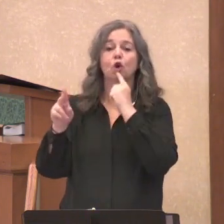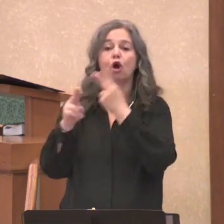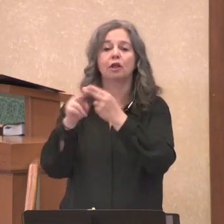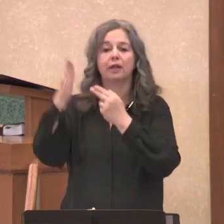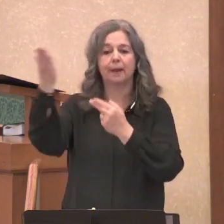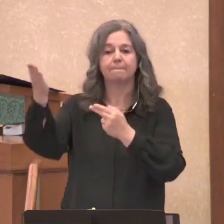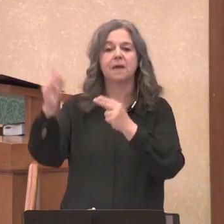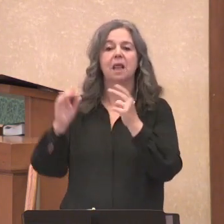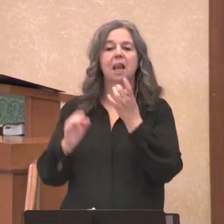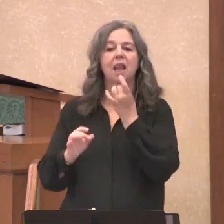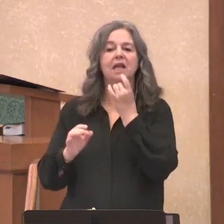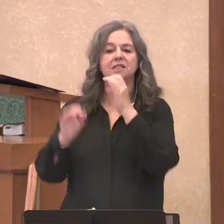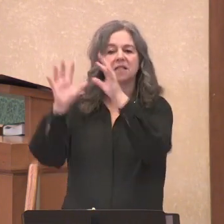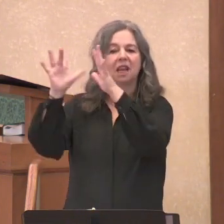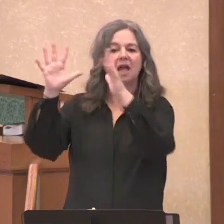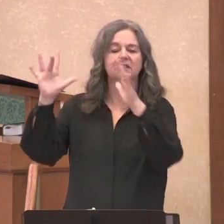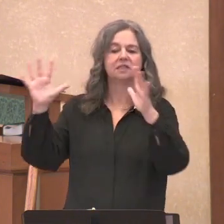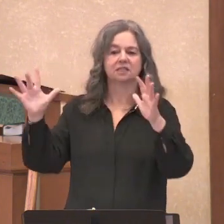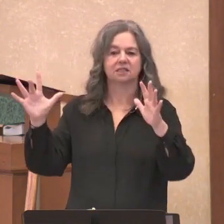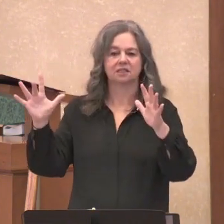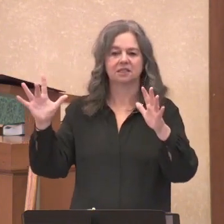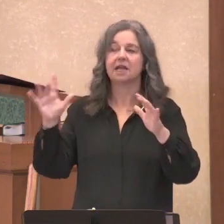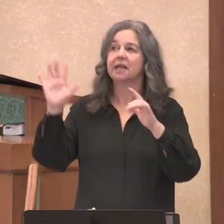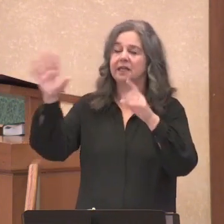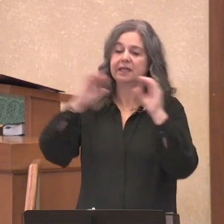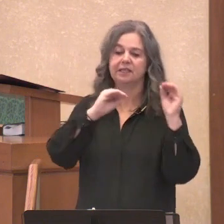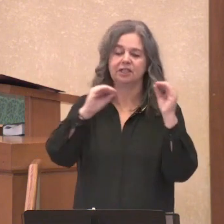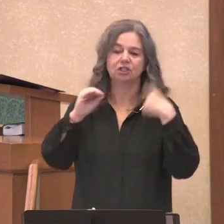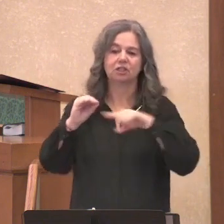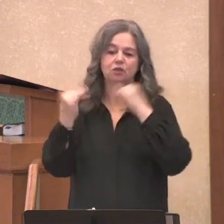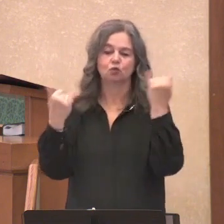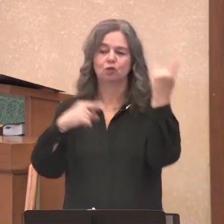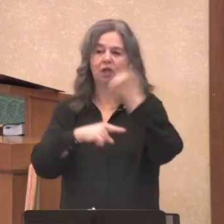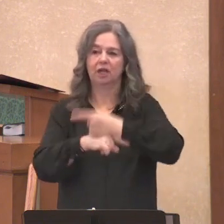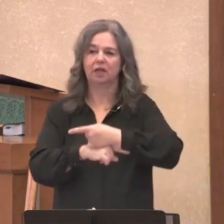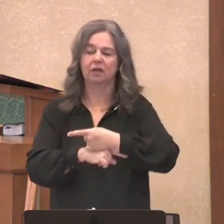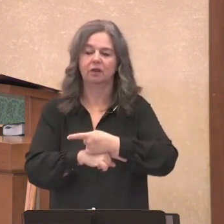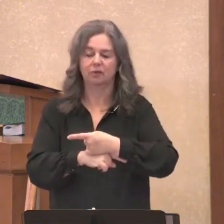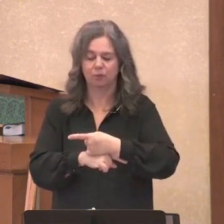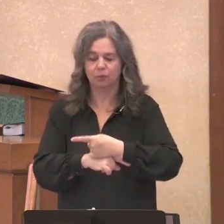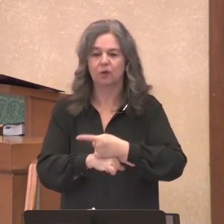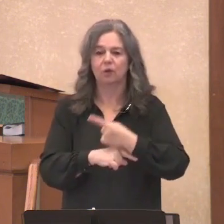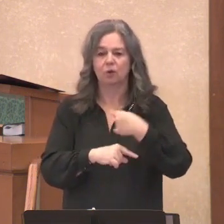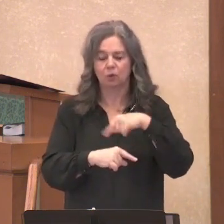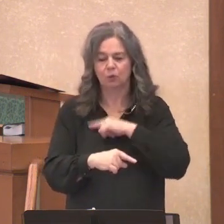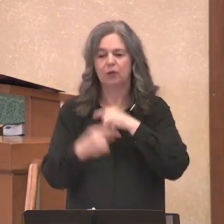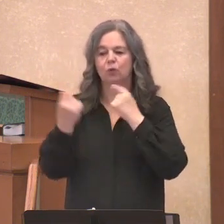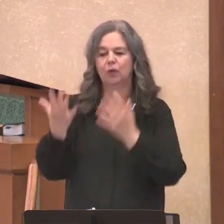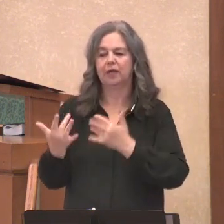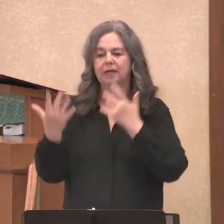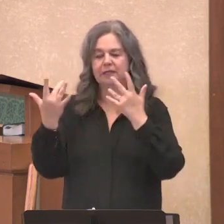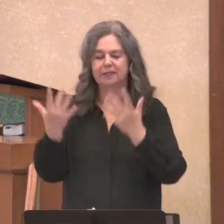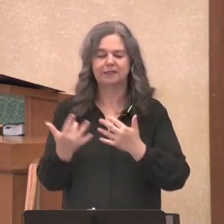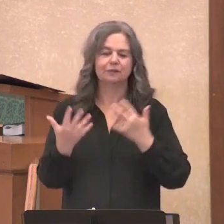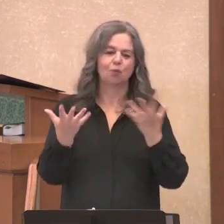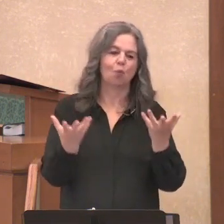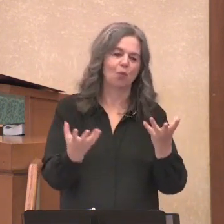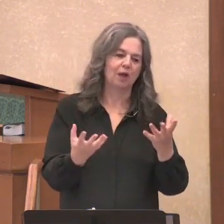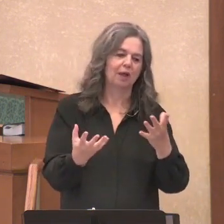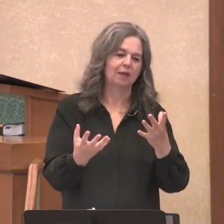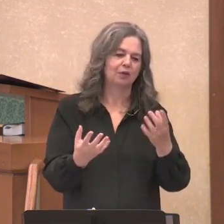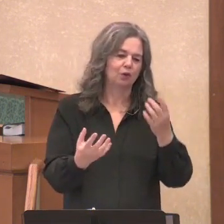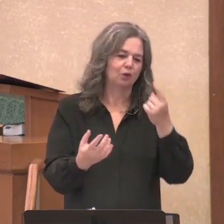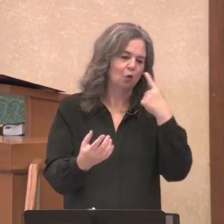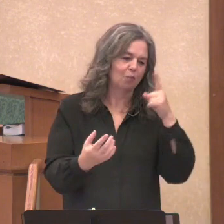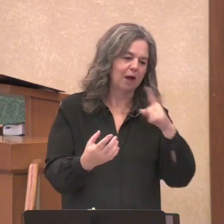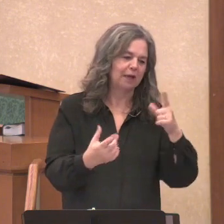darkness runs through what Jesus teaches today when it comes to how we long to live in the darkness, but that we are